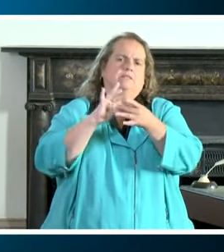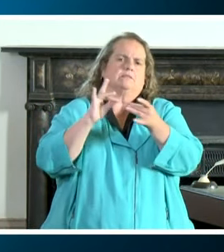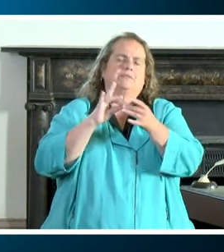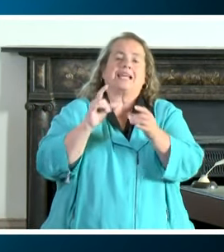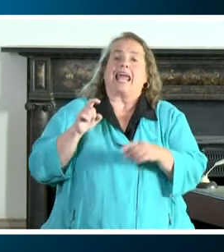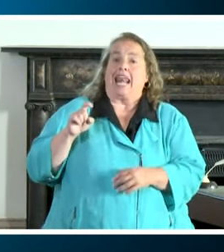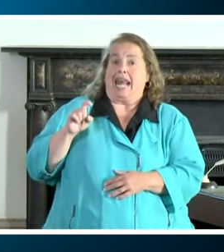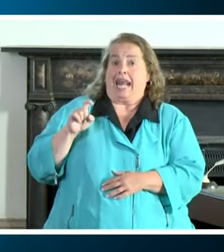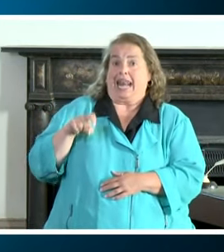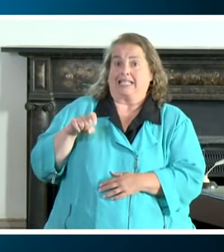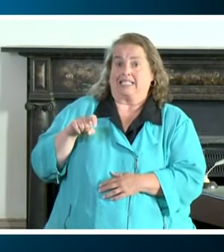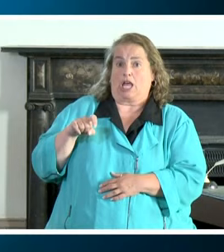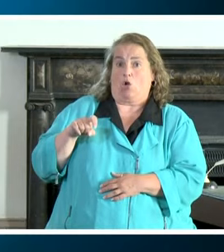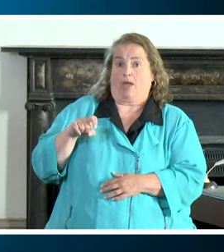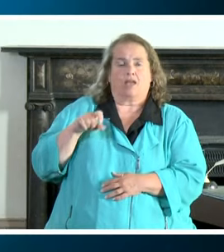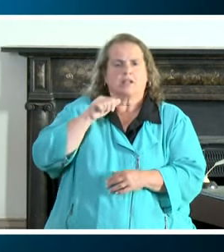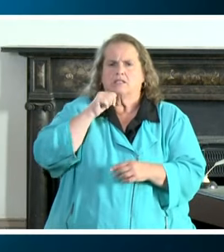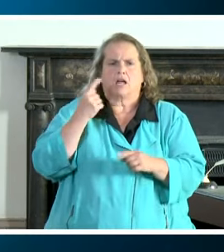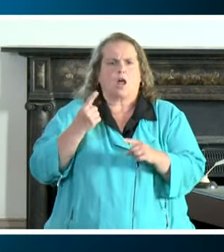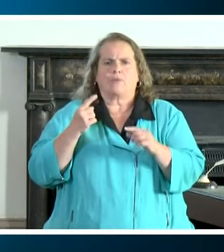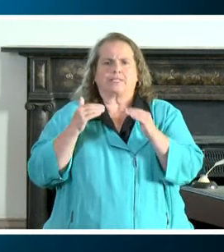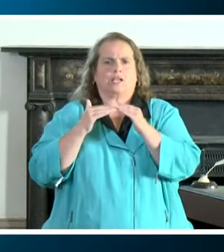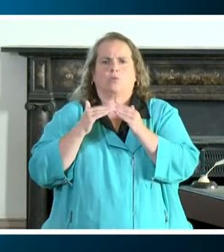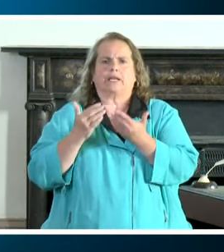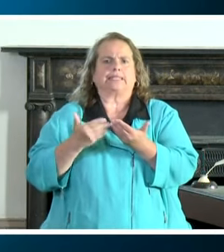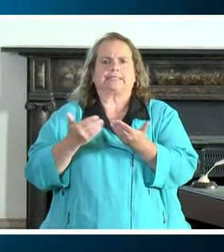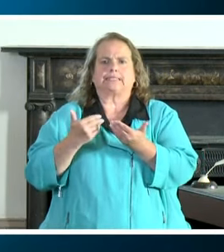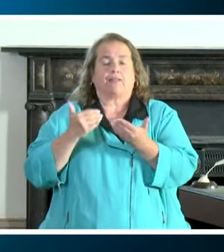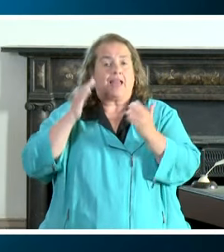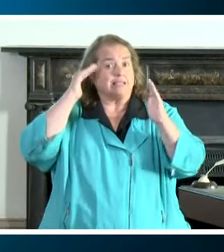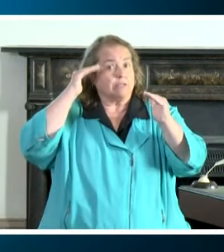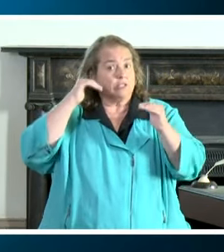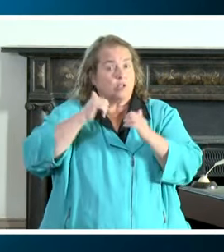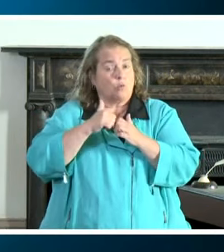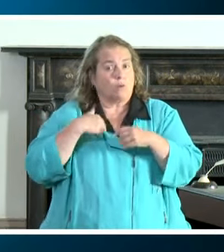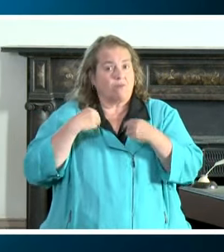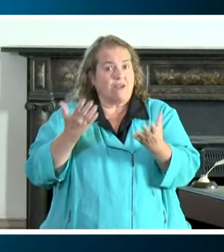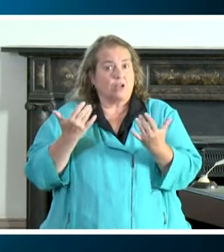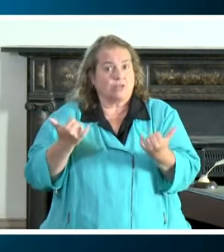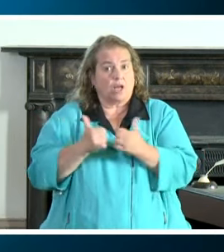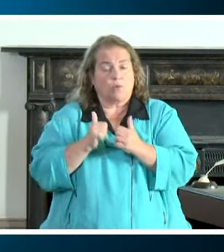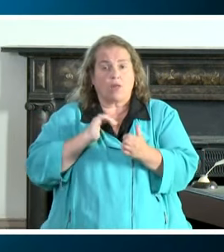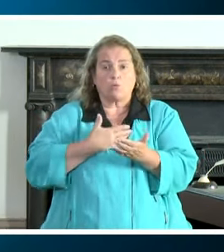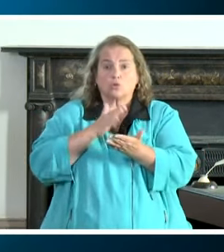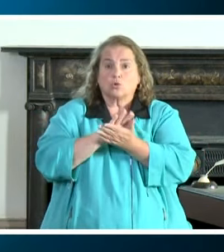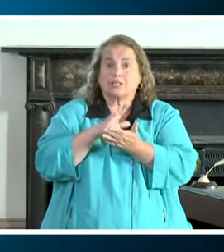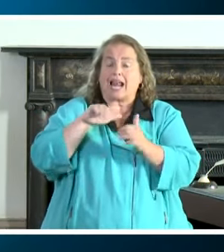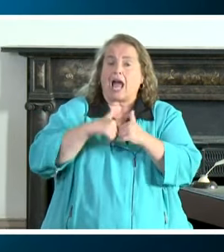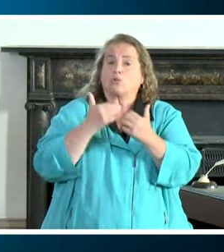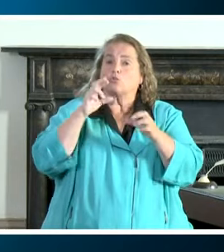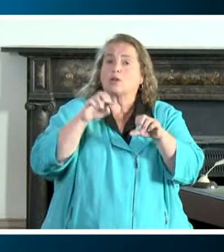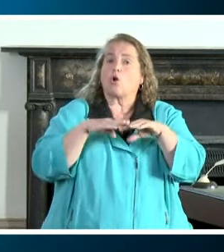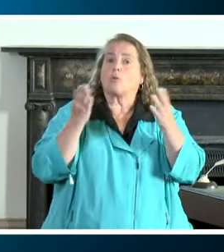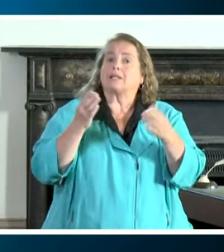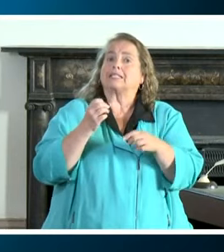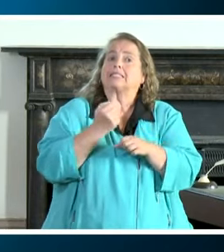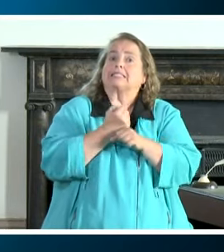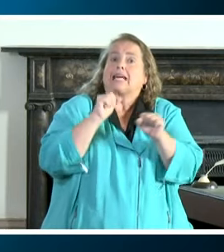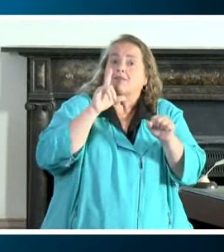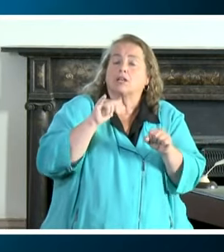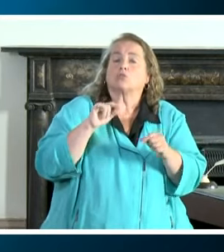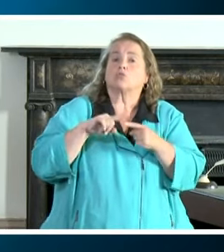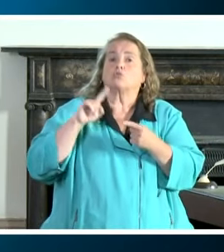equal easy. The expectations that we're providing today for our schools and how to reopen them safely and reduce the risk